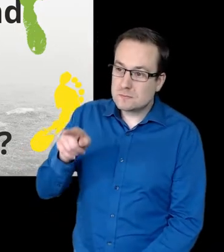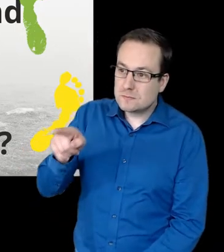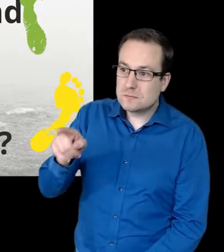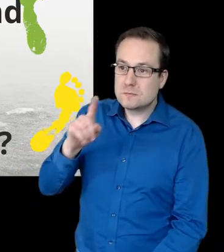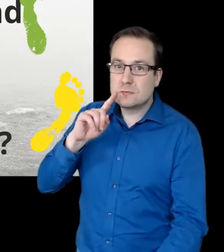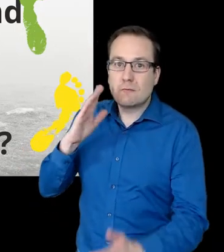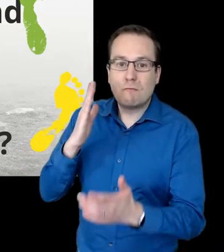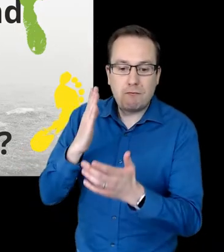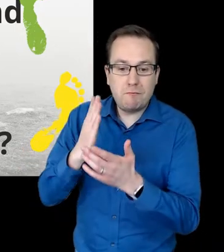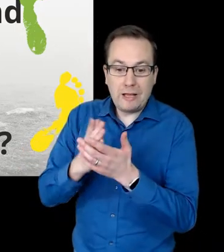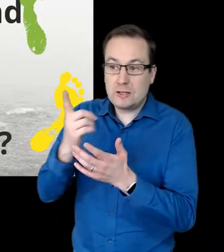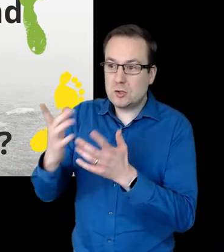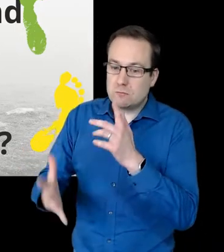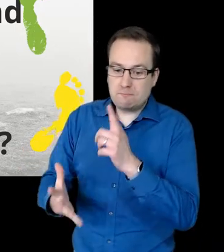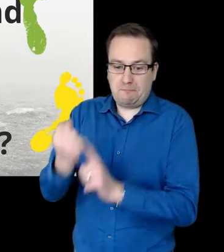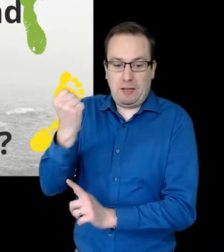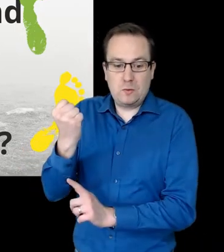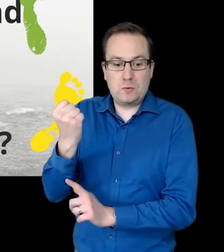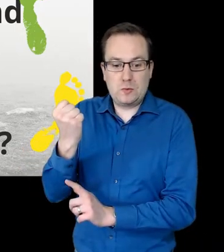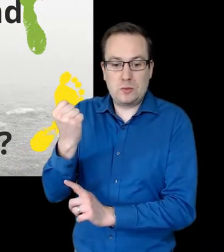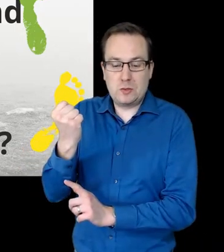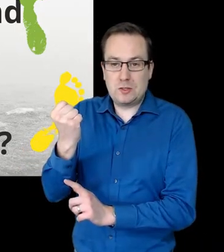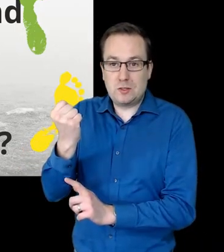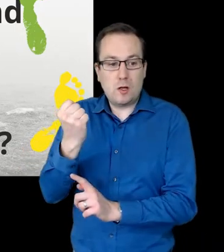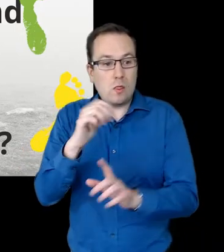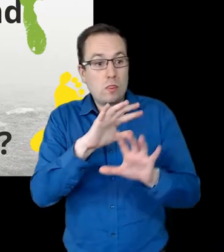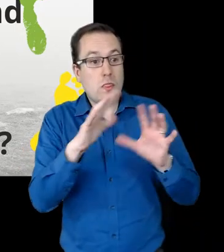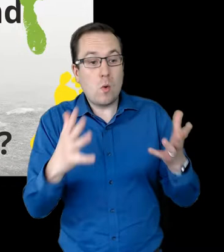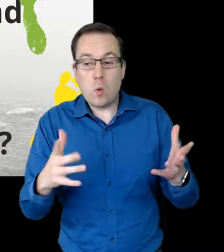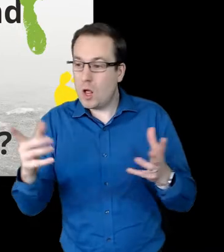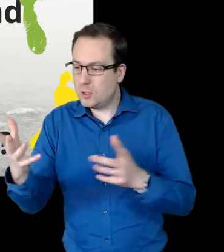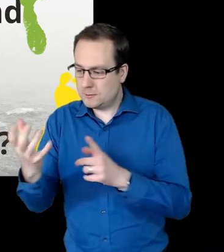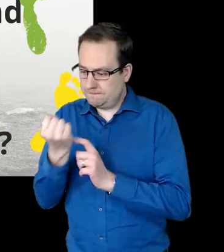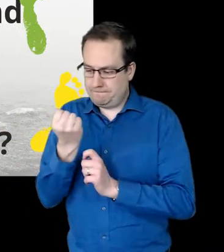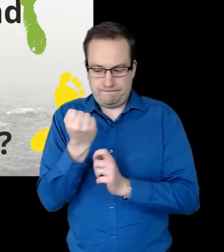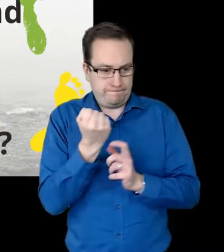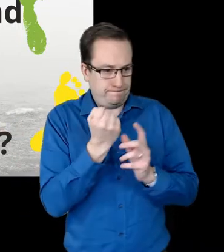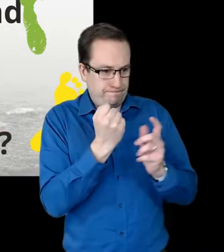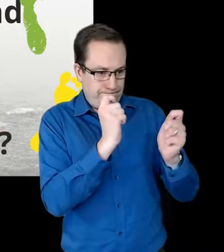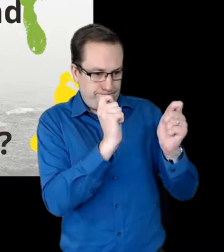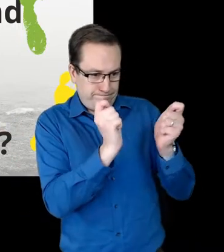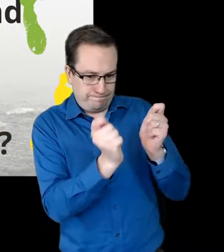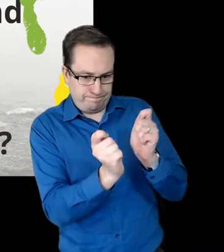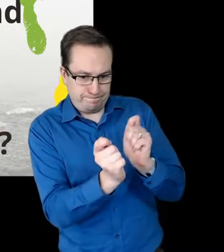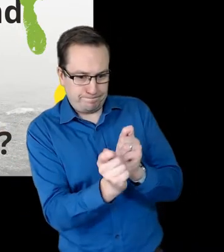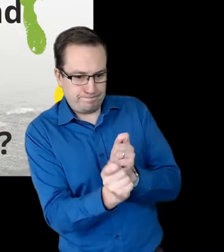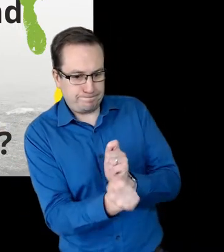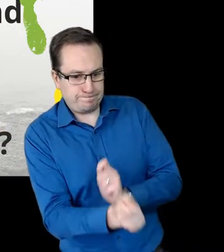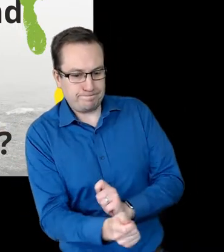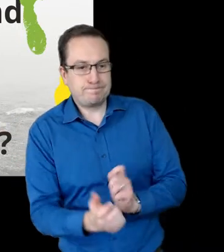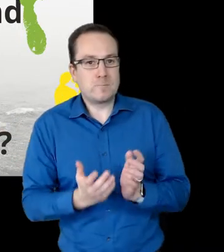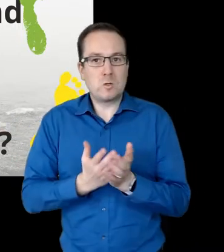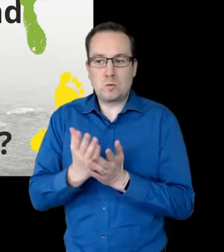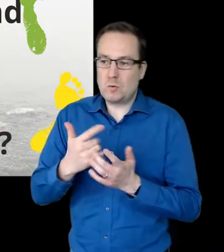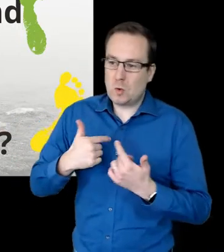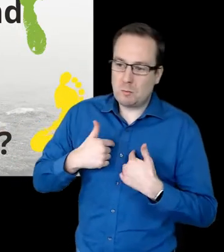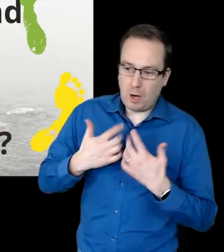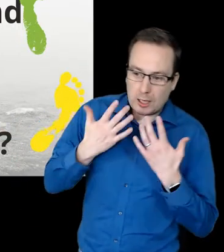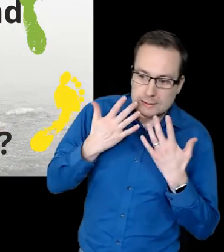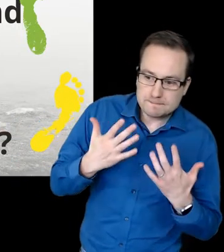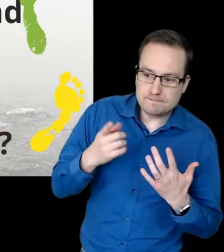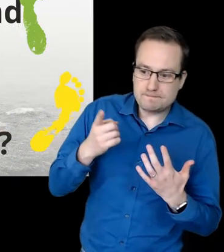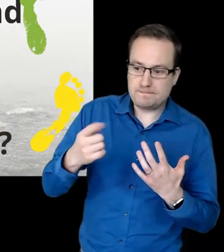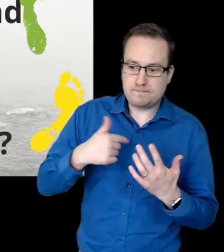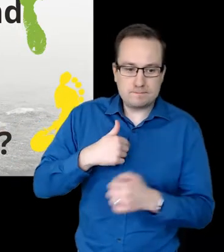use the faith you've found to reshape the world around? Through my sight and